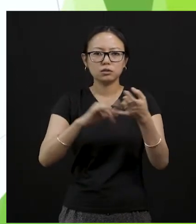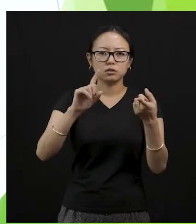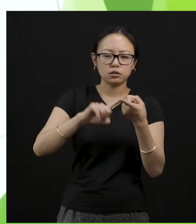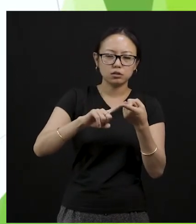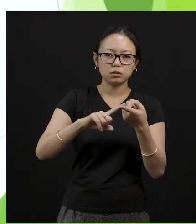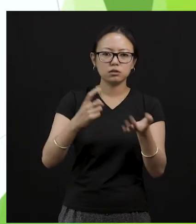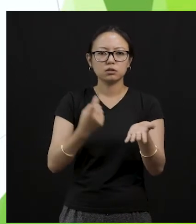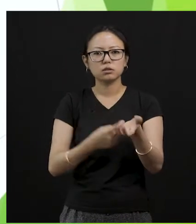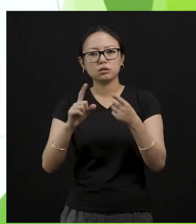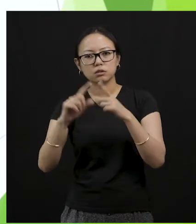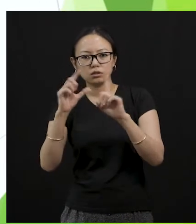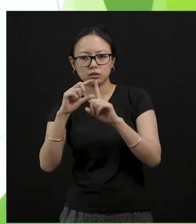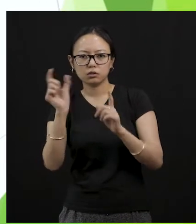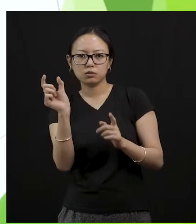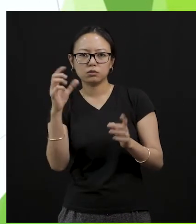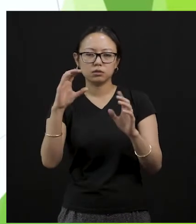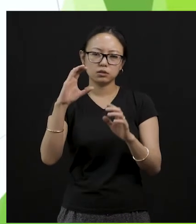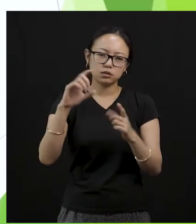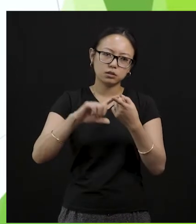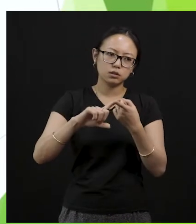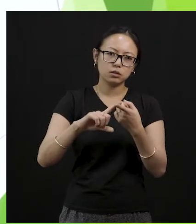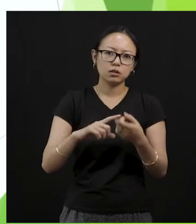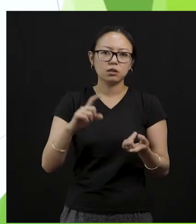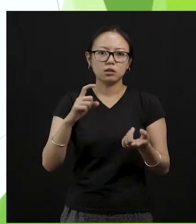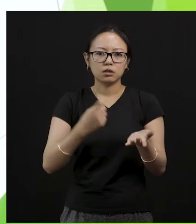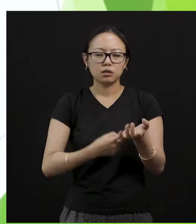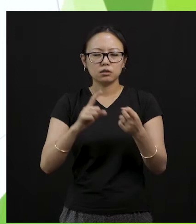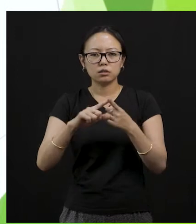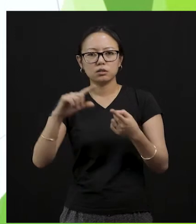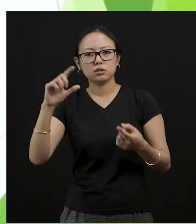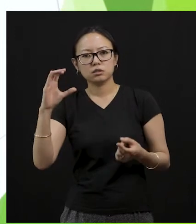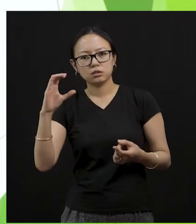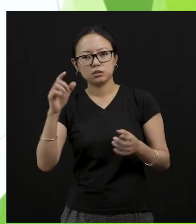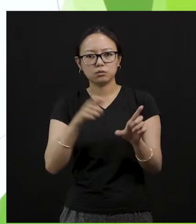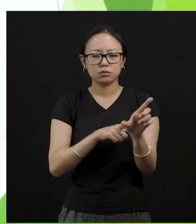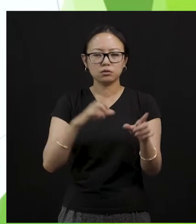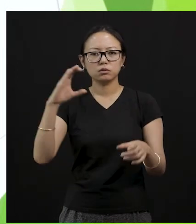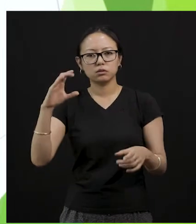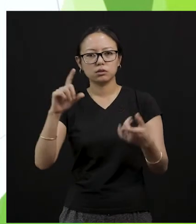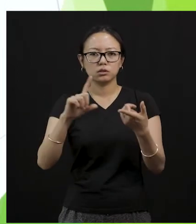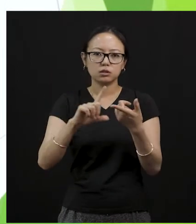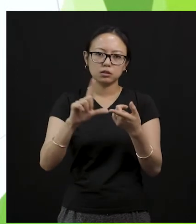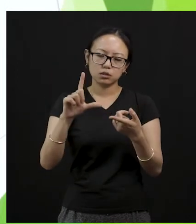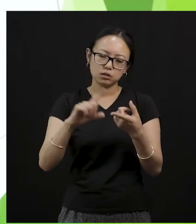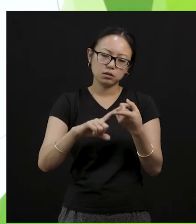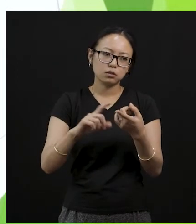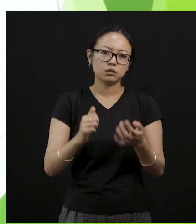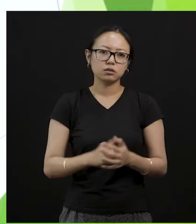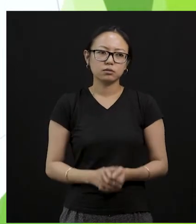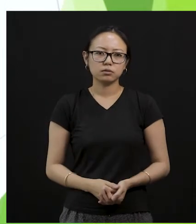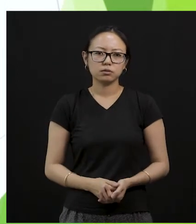Reduce, reuse, recycle. This is the three R's that you have to follow. Reduce, reuse and